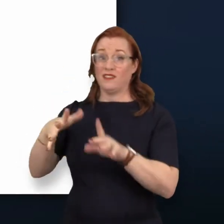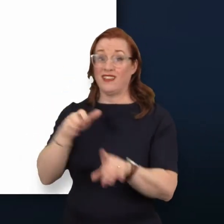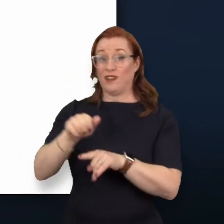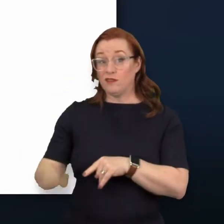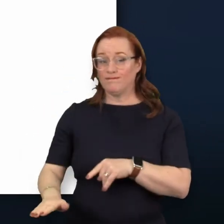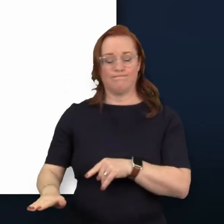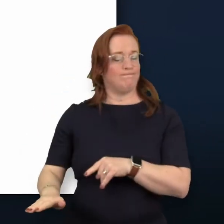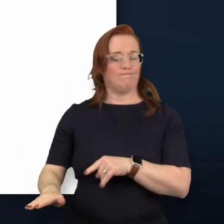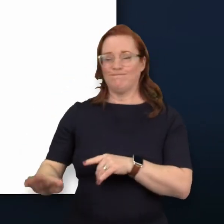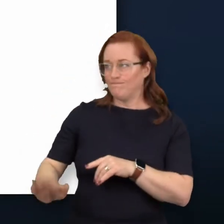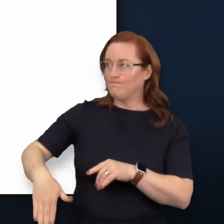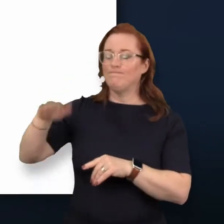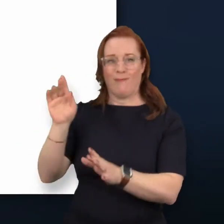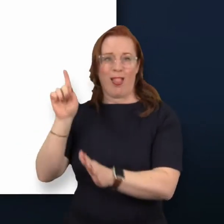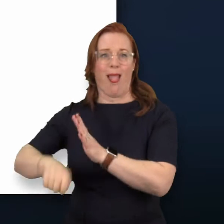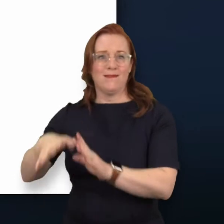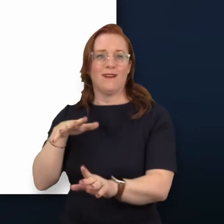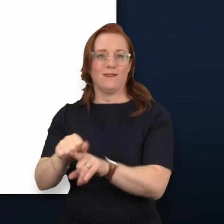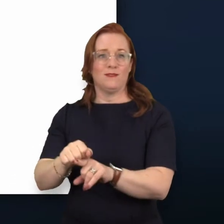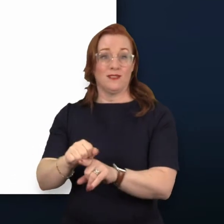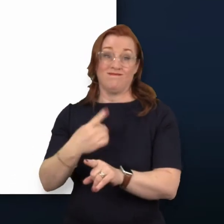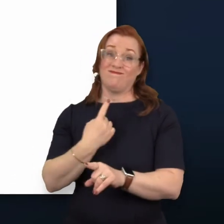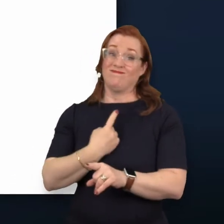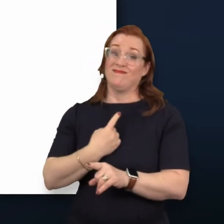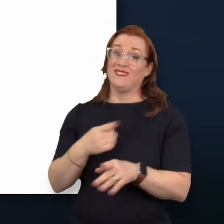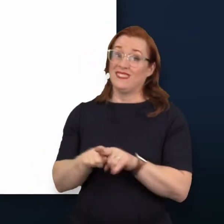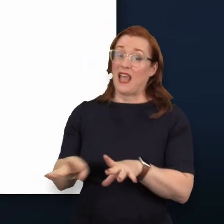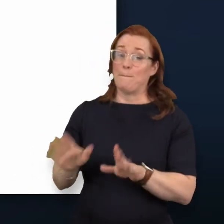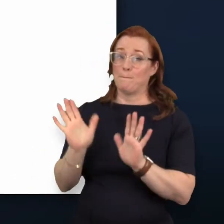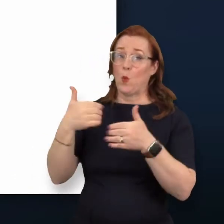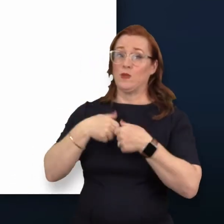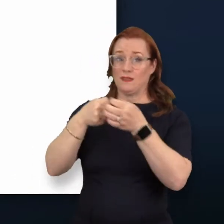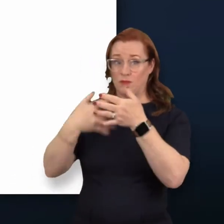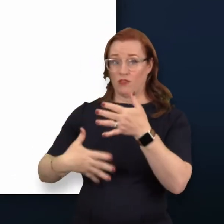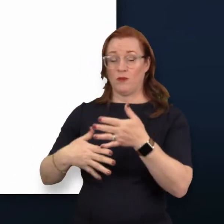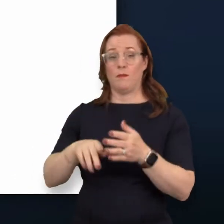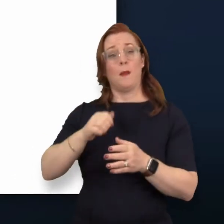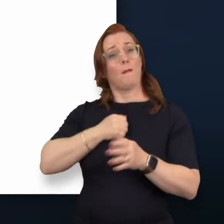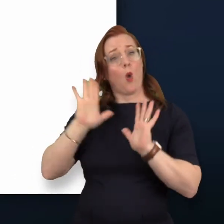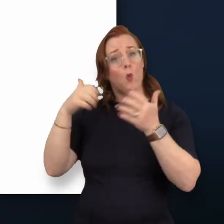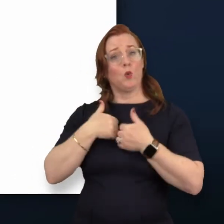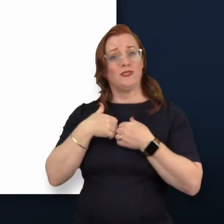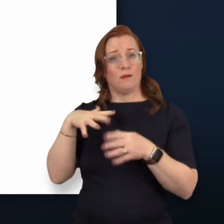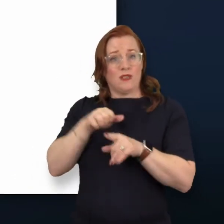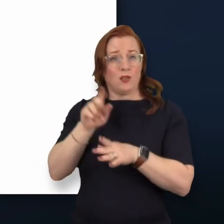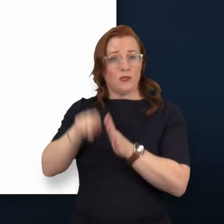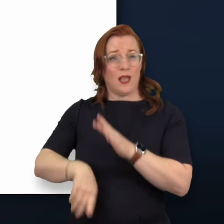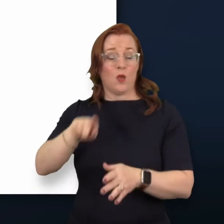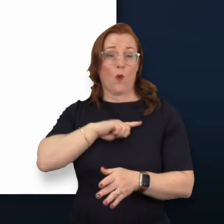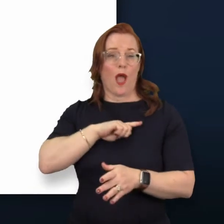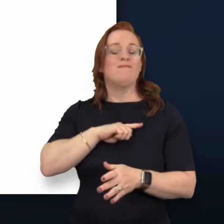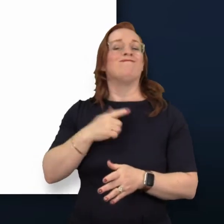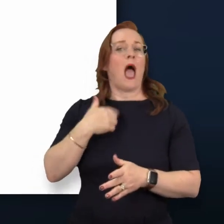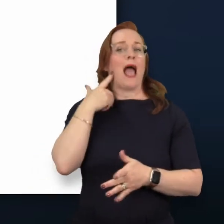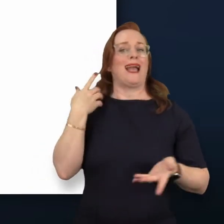of the autism spectrum condition. In large part, my autism got diagnosed late due to my ability